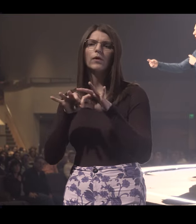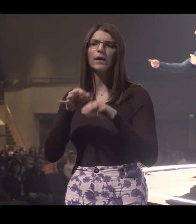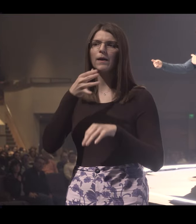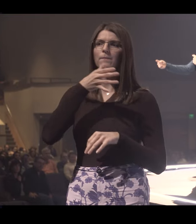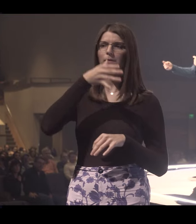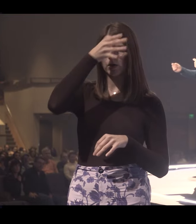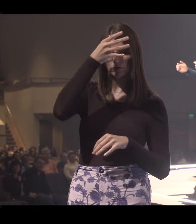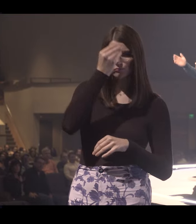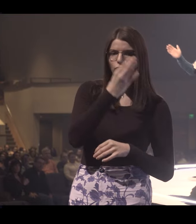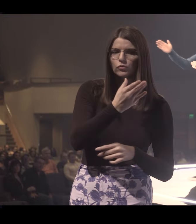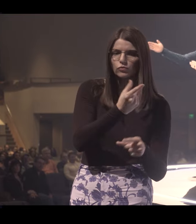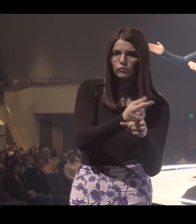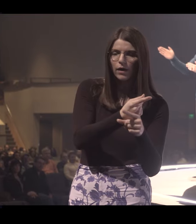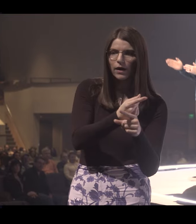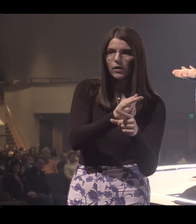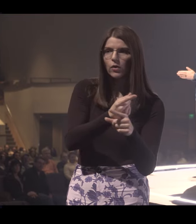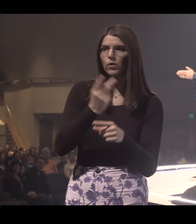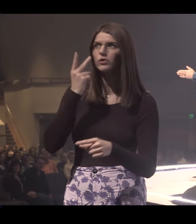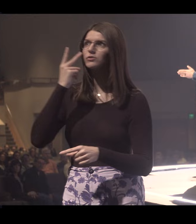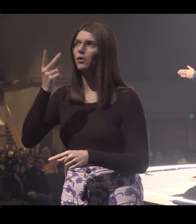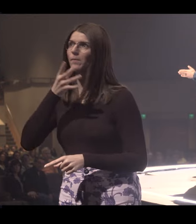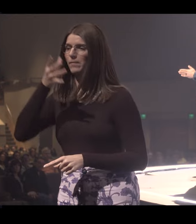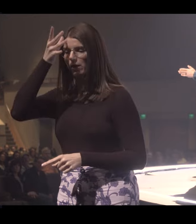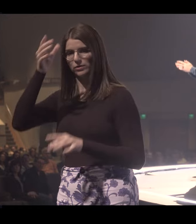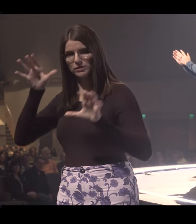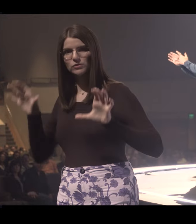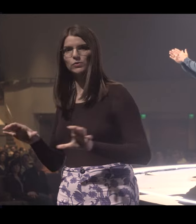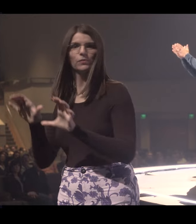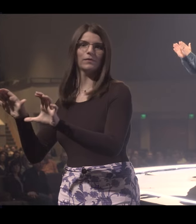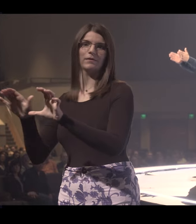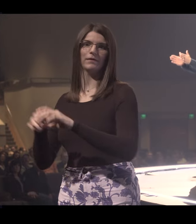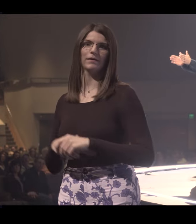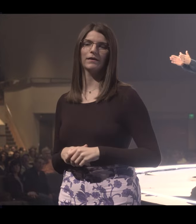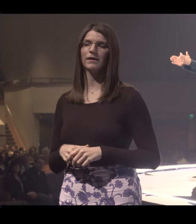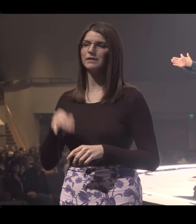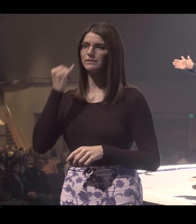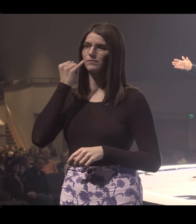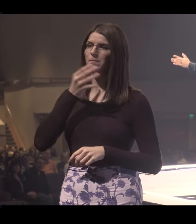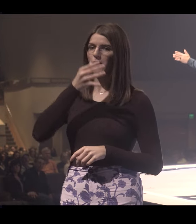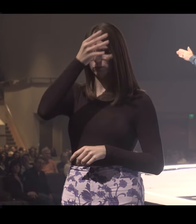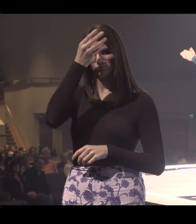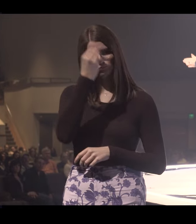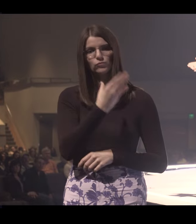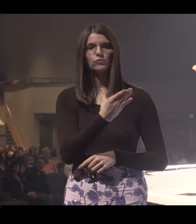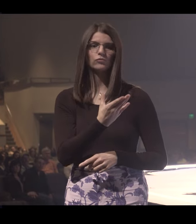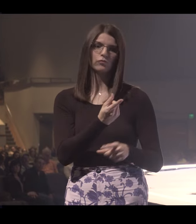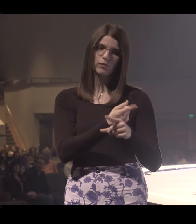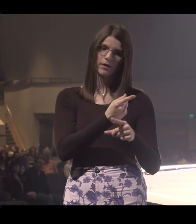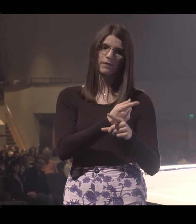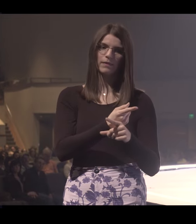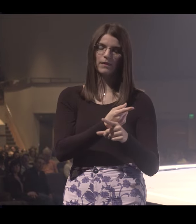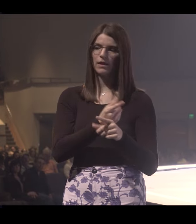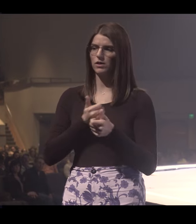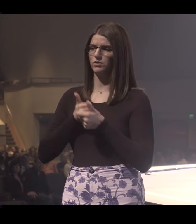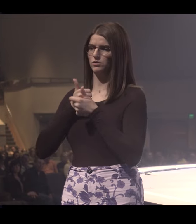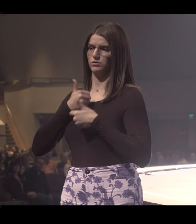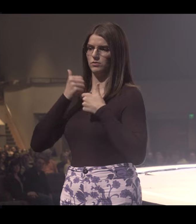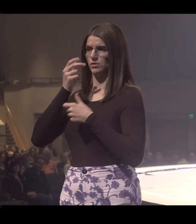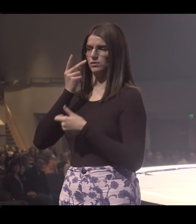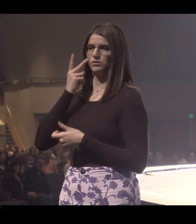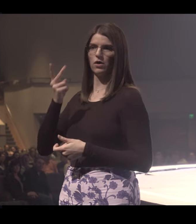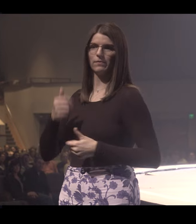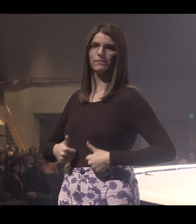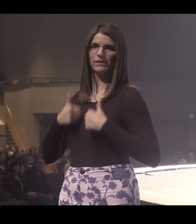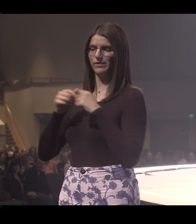parents told you the right thing to do, or you saw them living it out. If your parents told you the right thing to do, and you saw them living a different